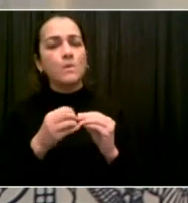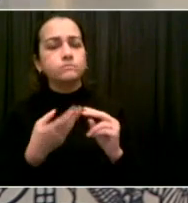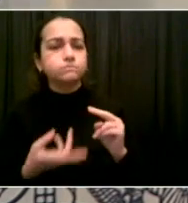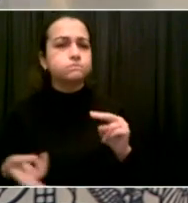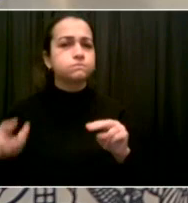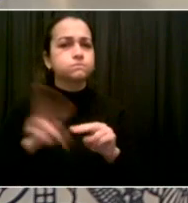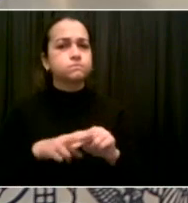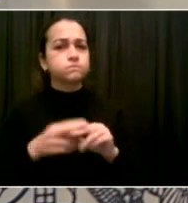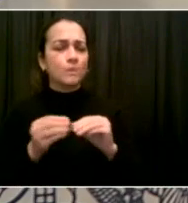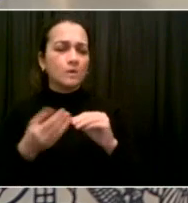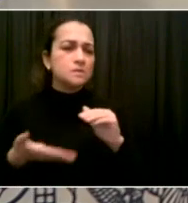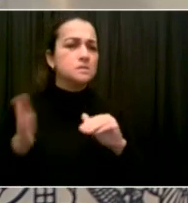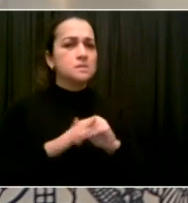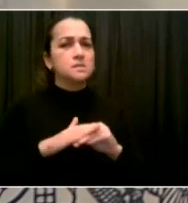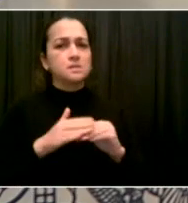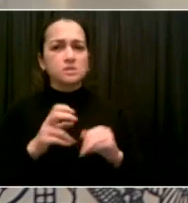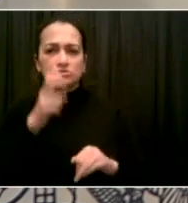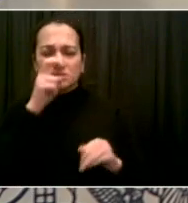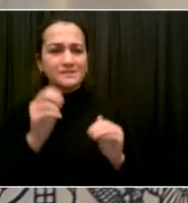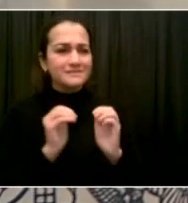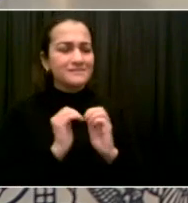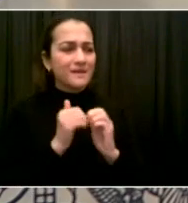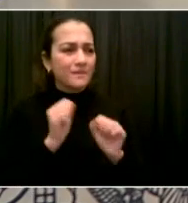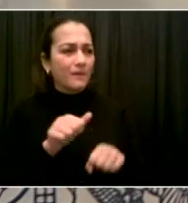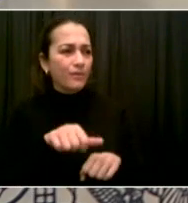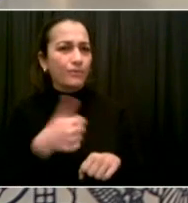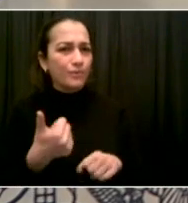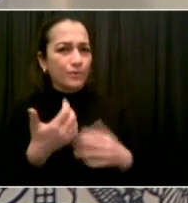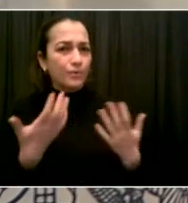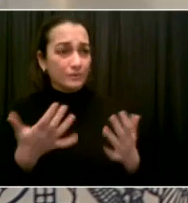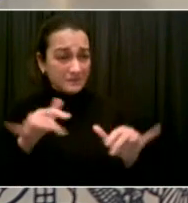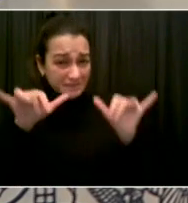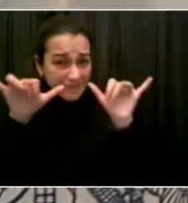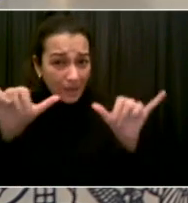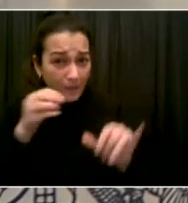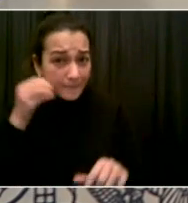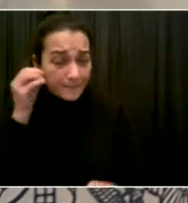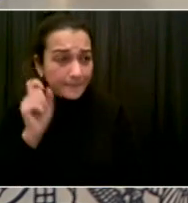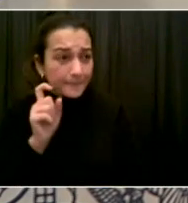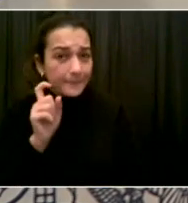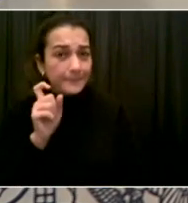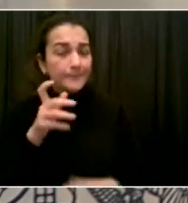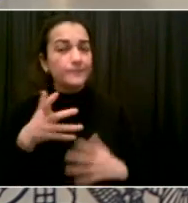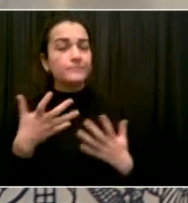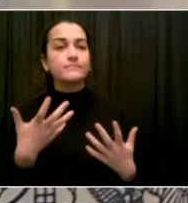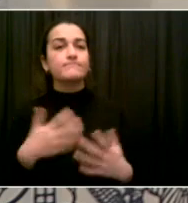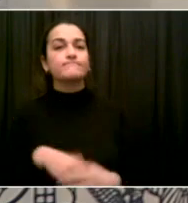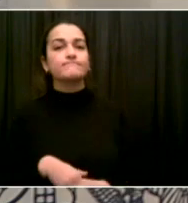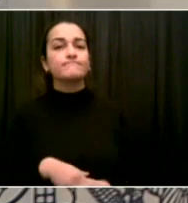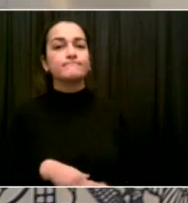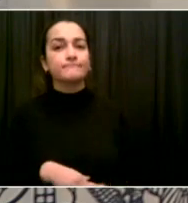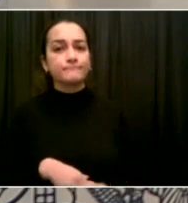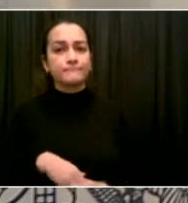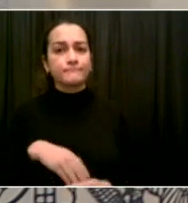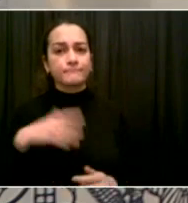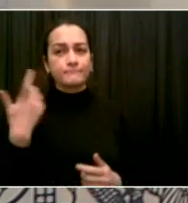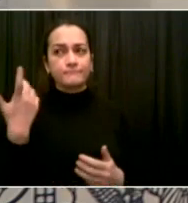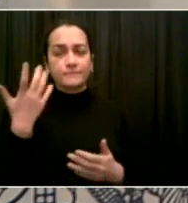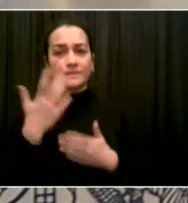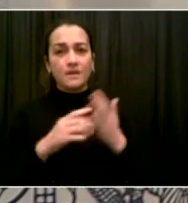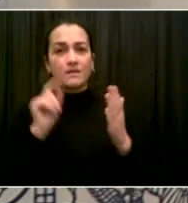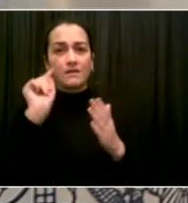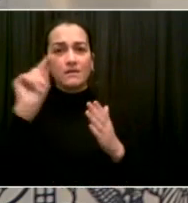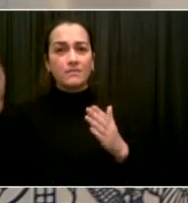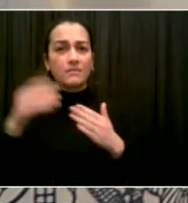Because it seems as if most leaders at this point are not really willing to cross that line. I want to be very clear, James. I appreciate the question a lot.